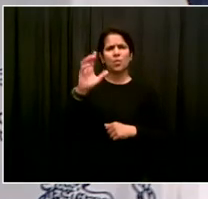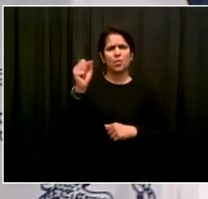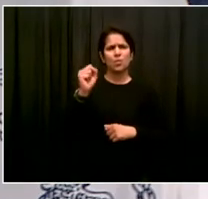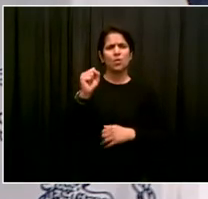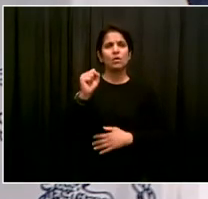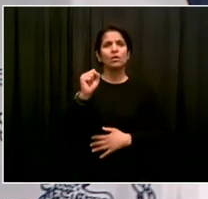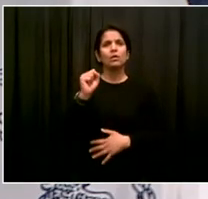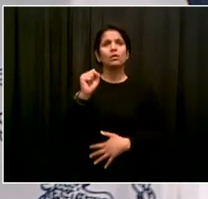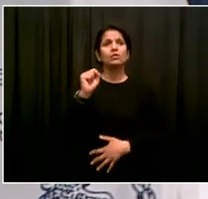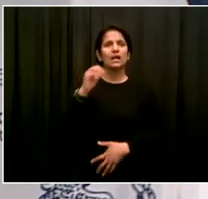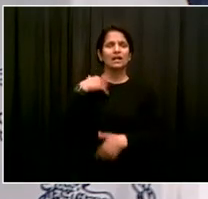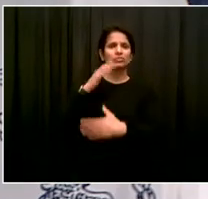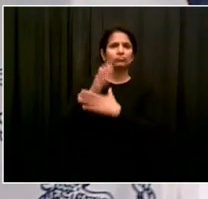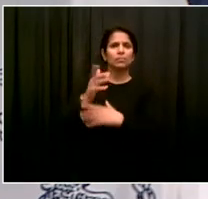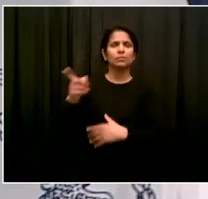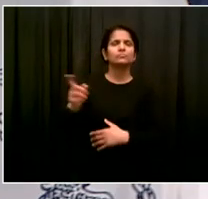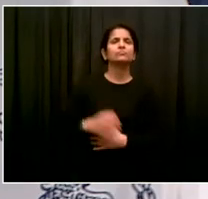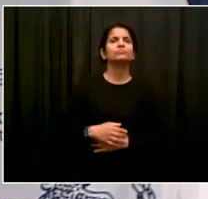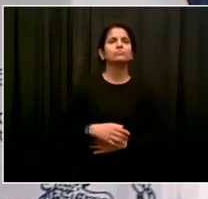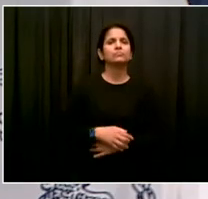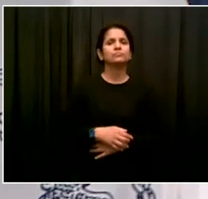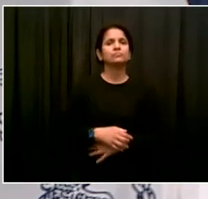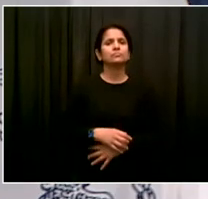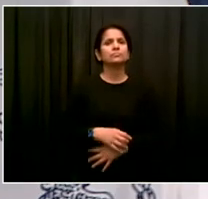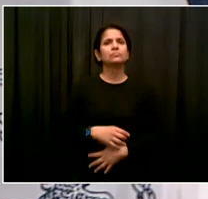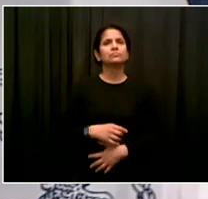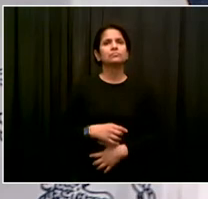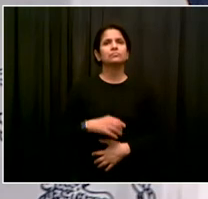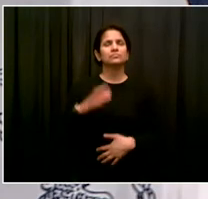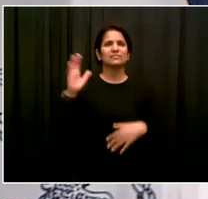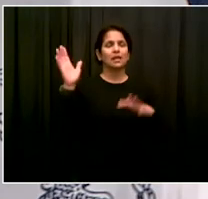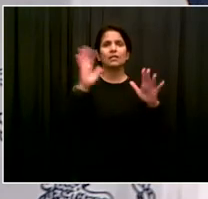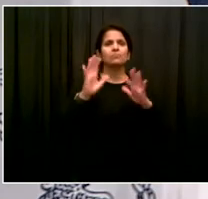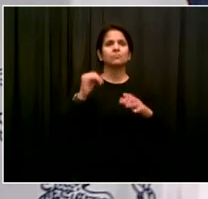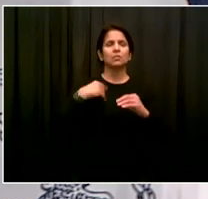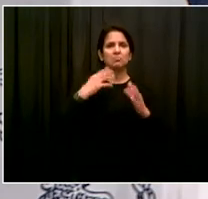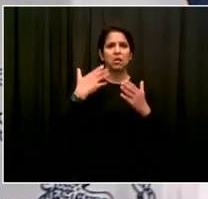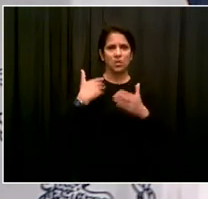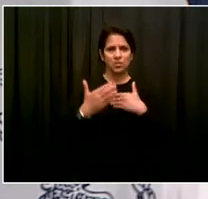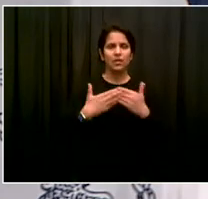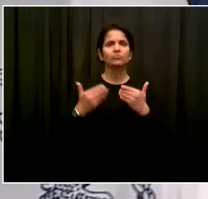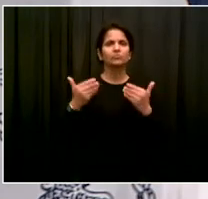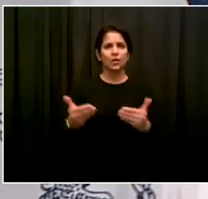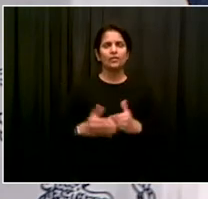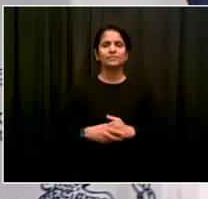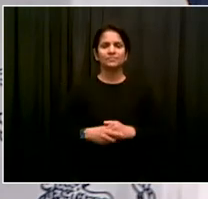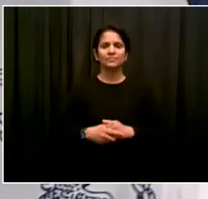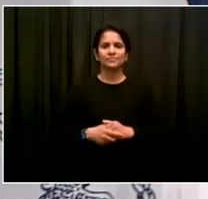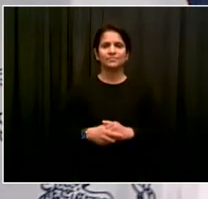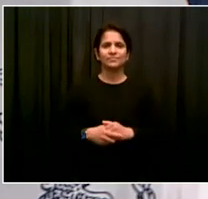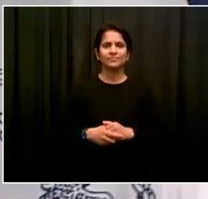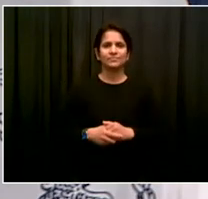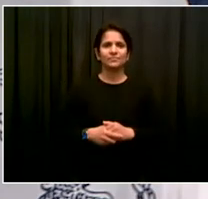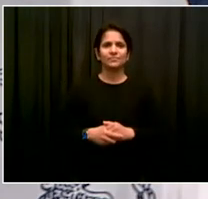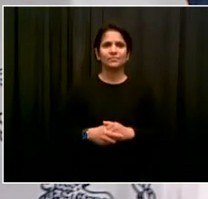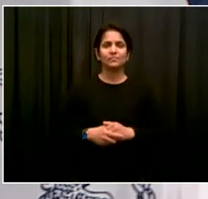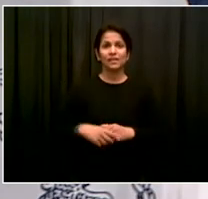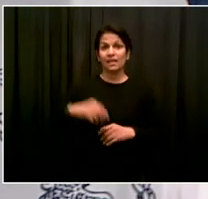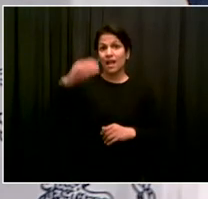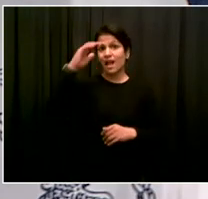on remote at this moment. She is. She is. Okay, go ahead, Katie. Great. So, I know you've been pushing summer youth employment,